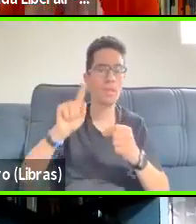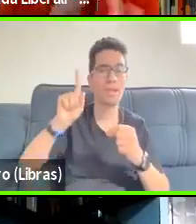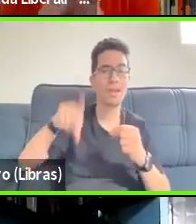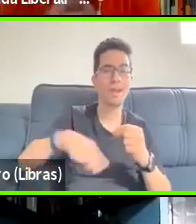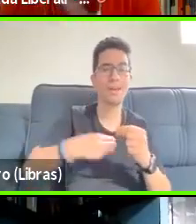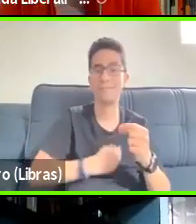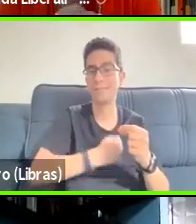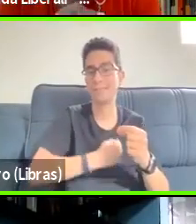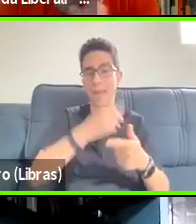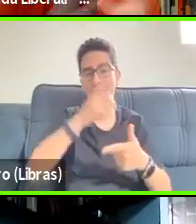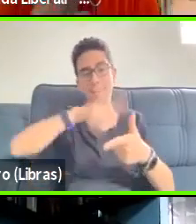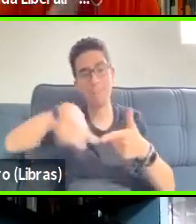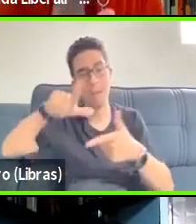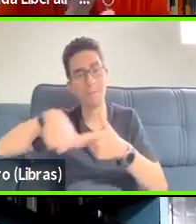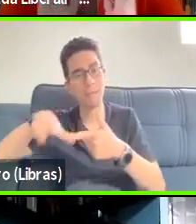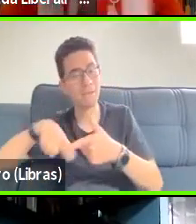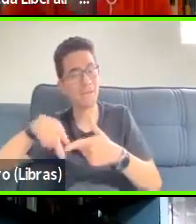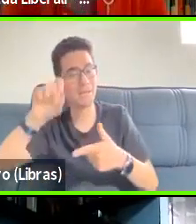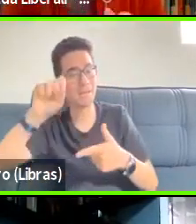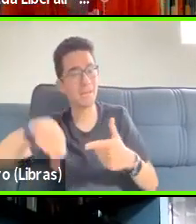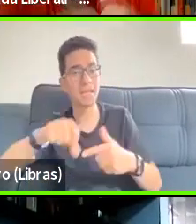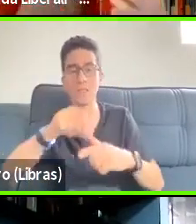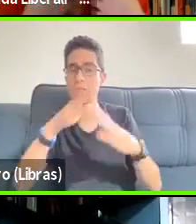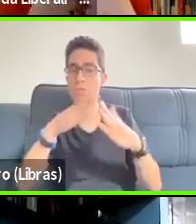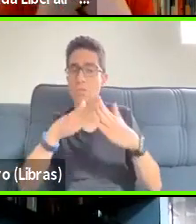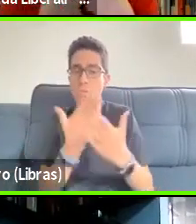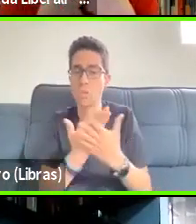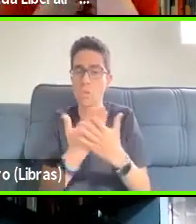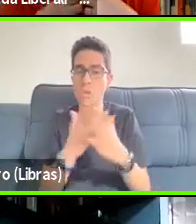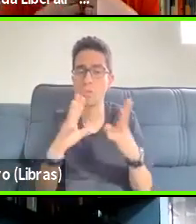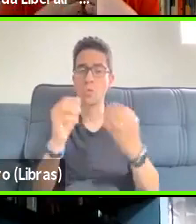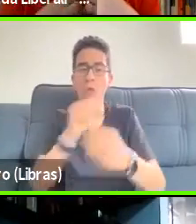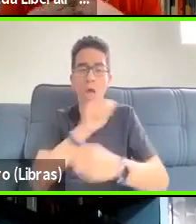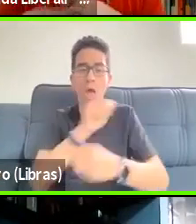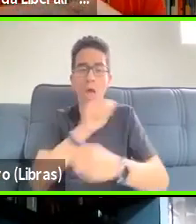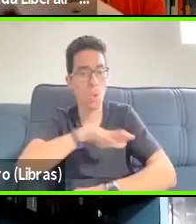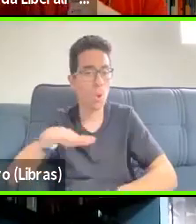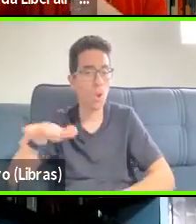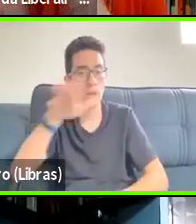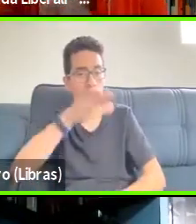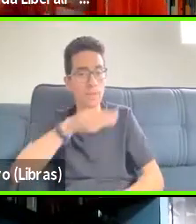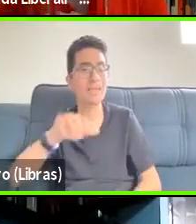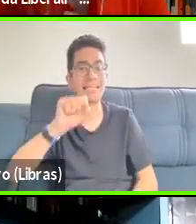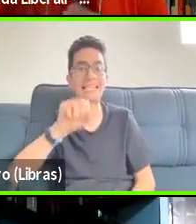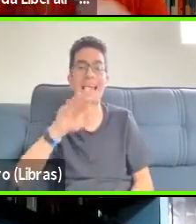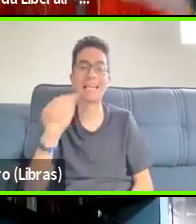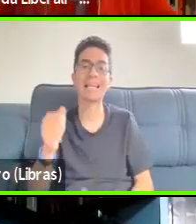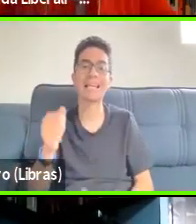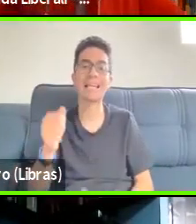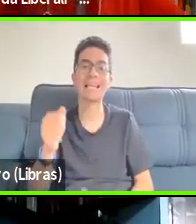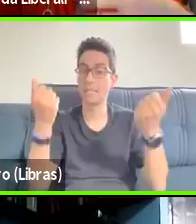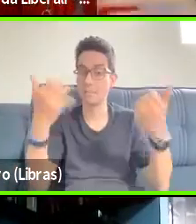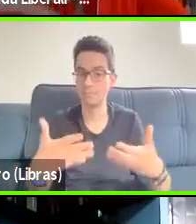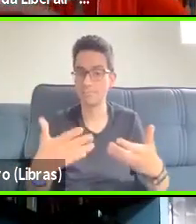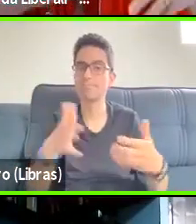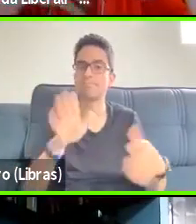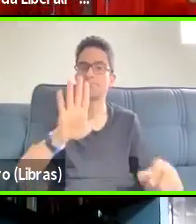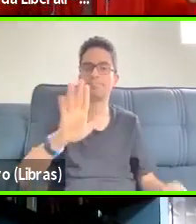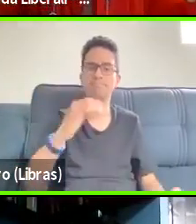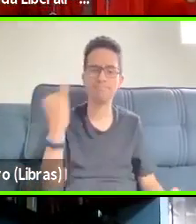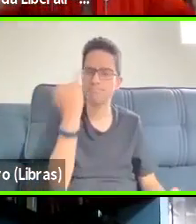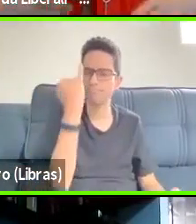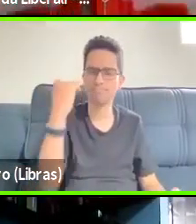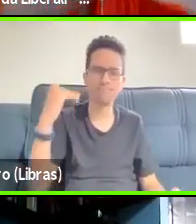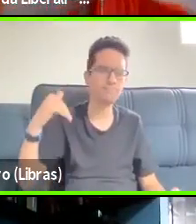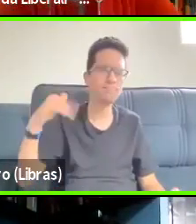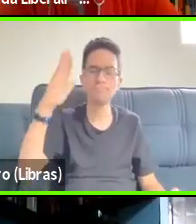So that's what Sarah was talking about. And then what is more important for us after this process of understanding how contents can